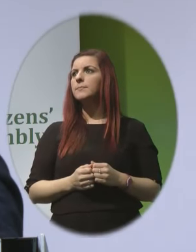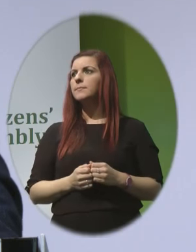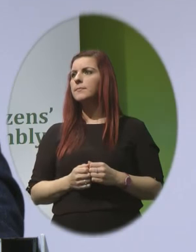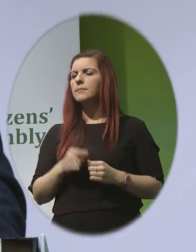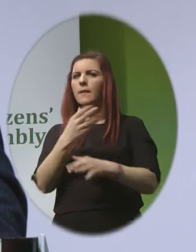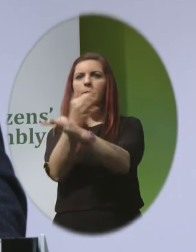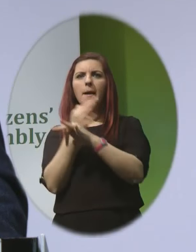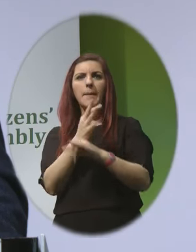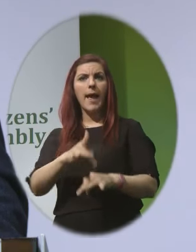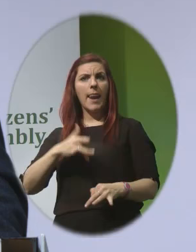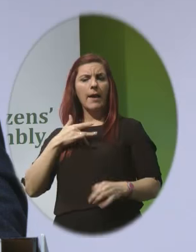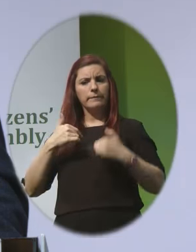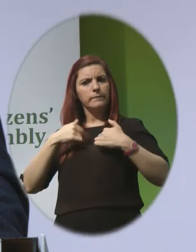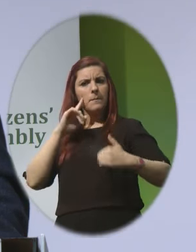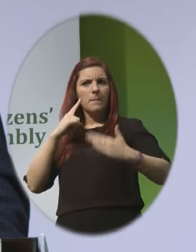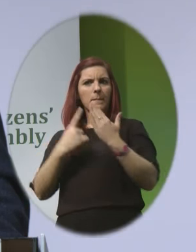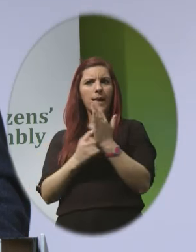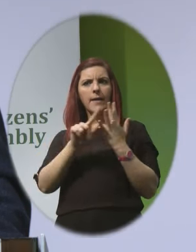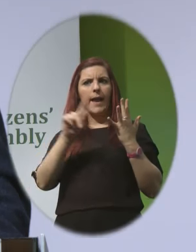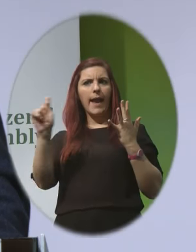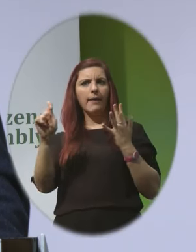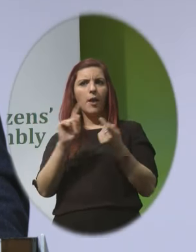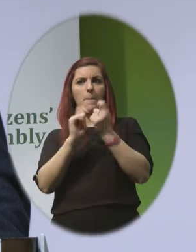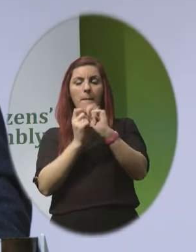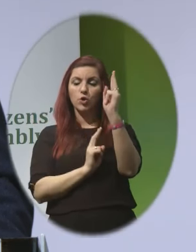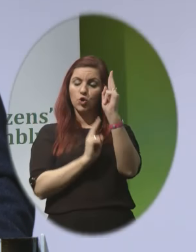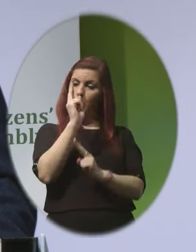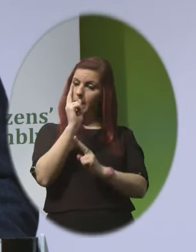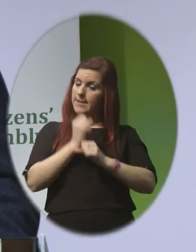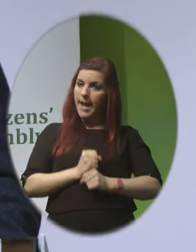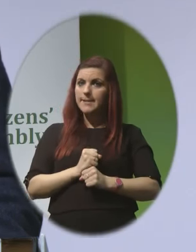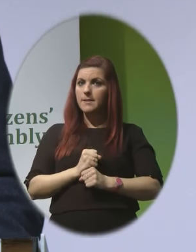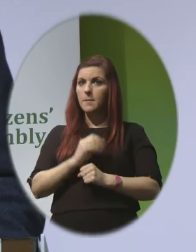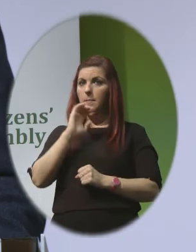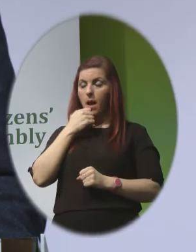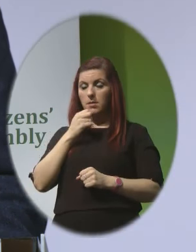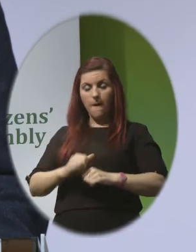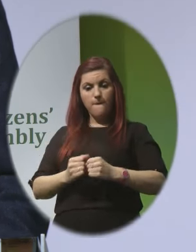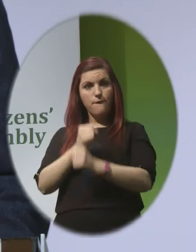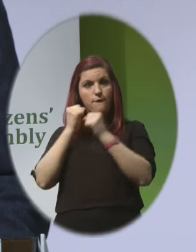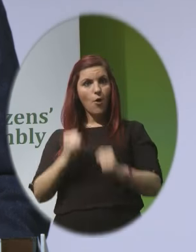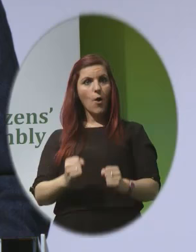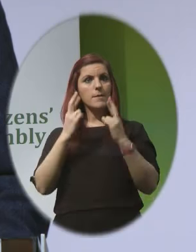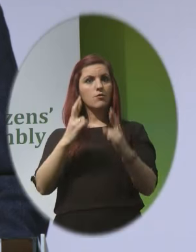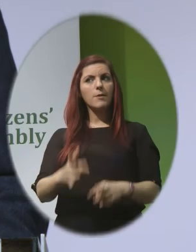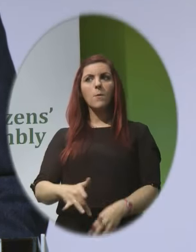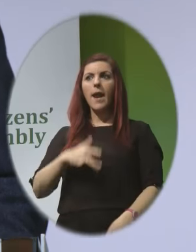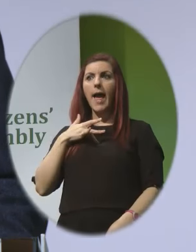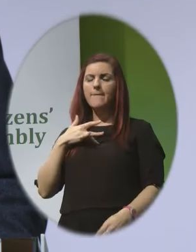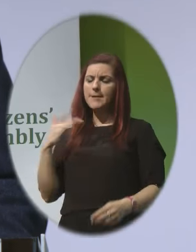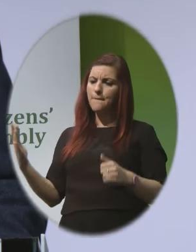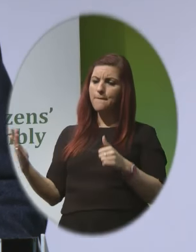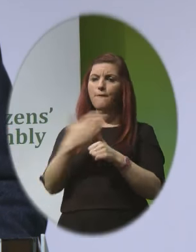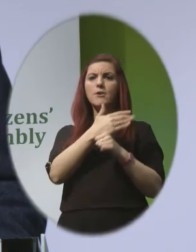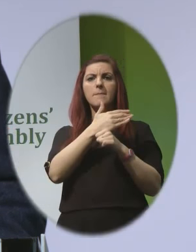Family and Life believes that the Eighth Amendment should be retained Because it affirms that the right to life is a fundamental